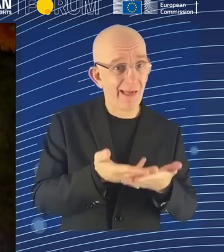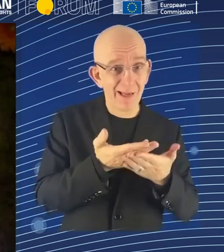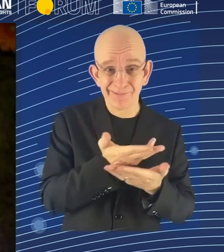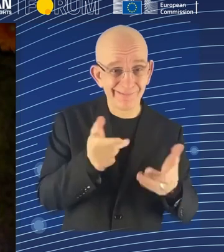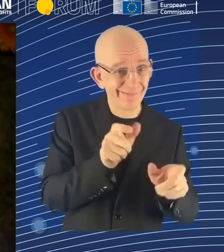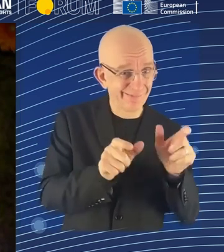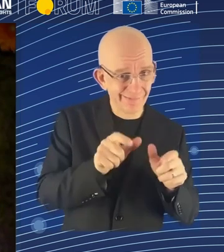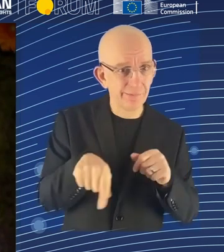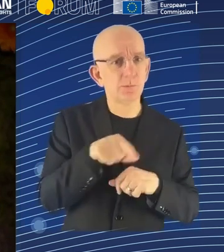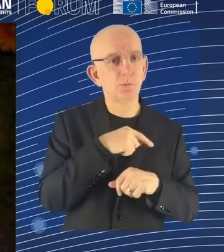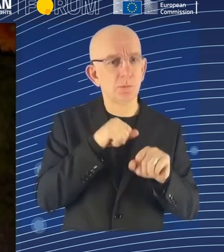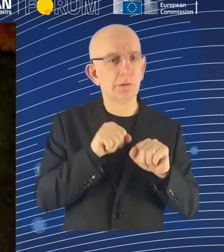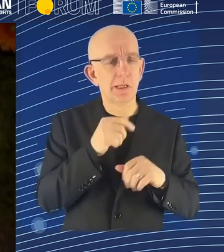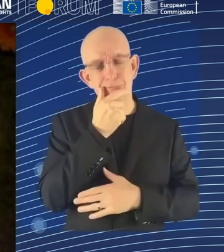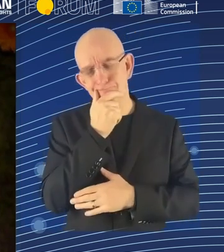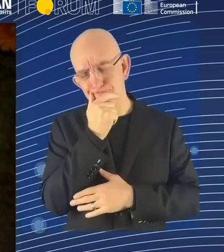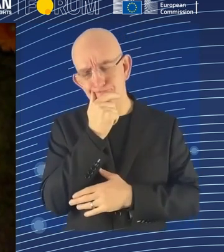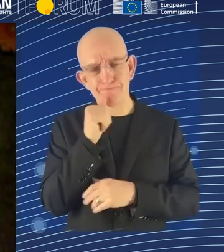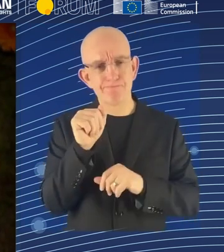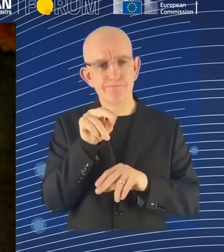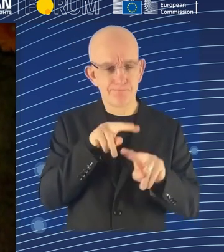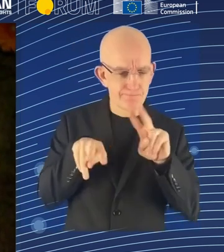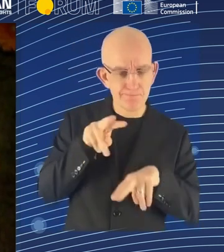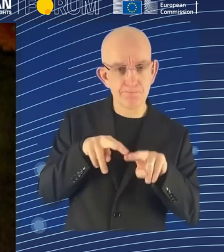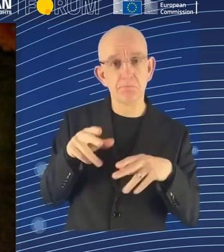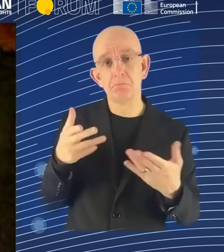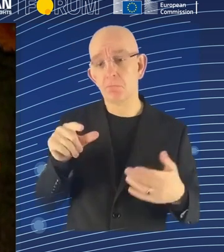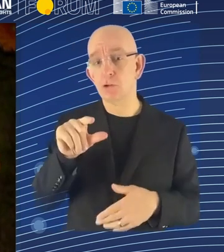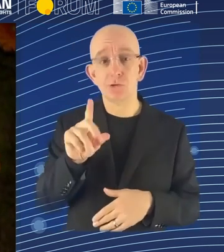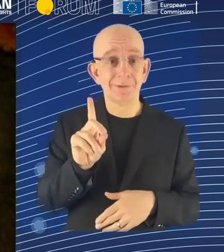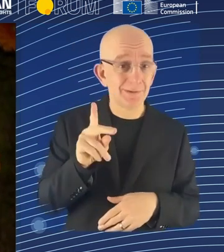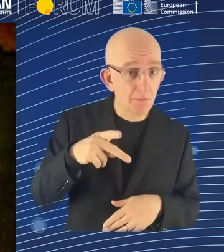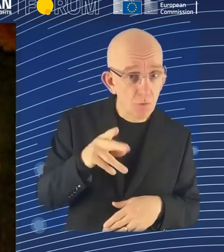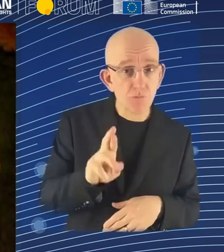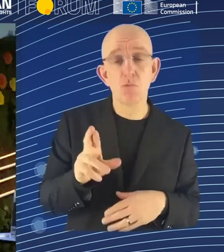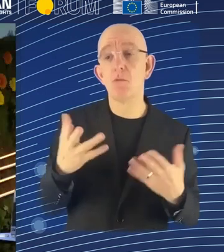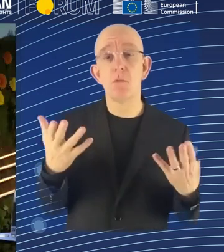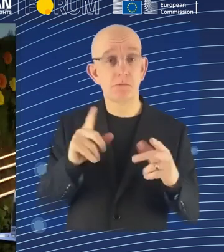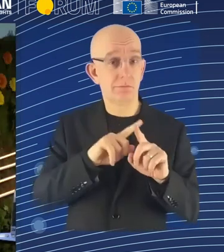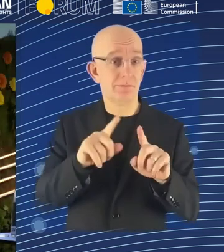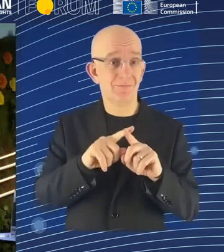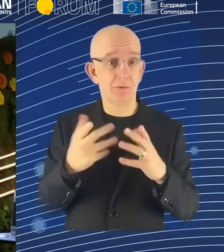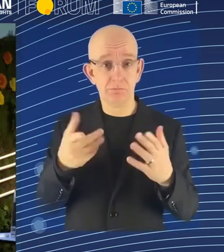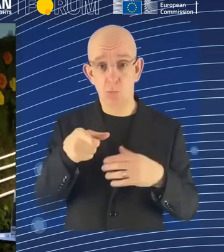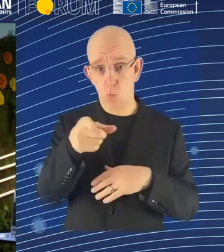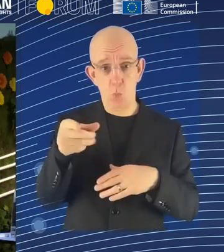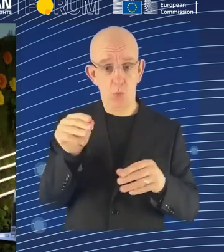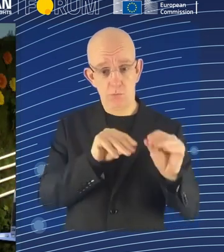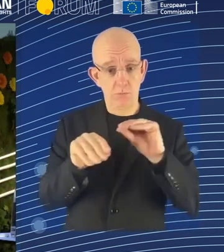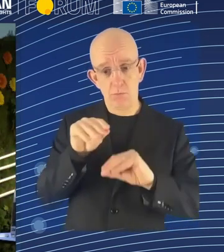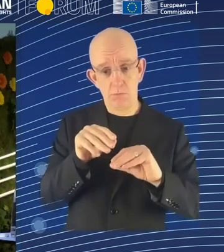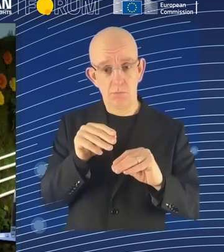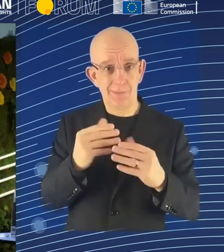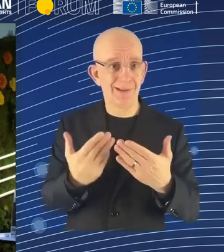systems. That is really where we need a lot of innovation, similar to what you said in your gaps. And so, I just want to quickly tell you three